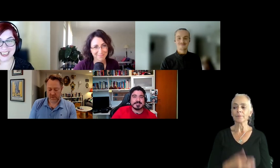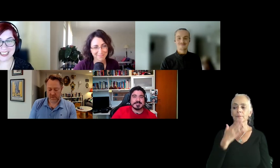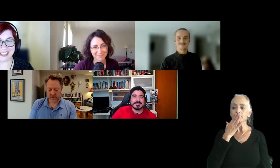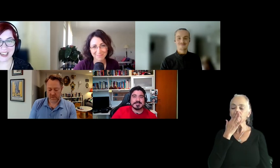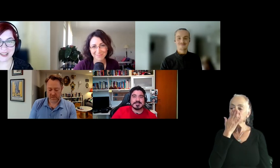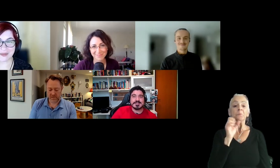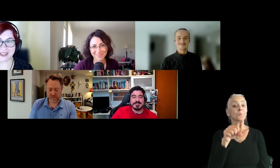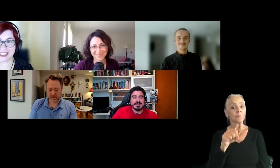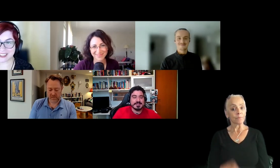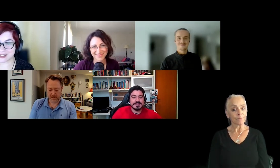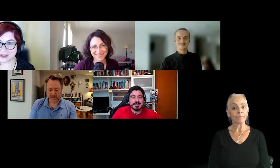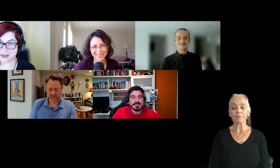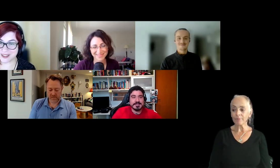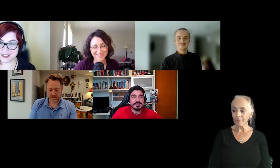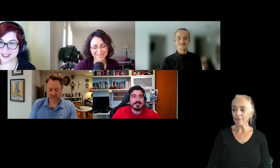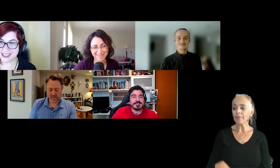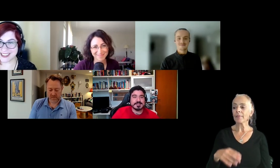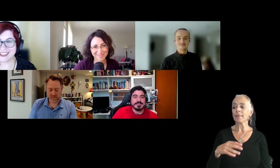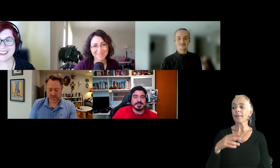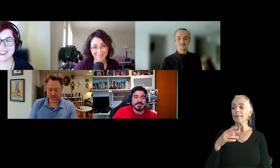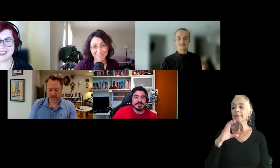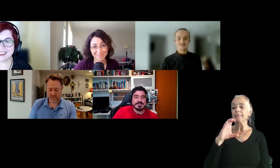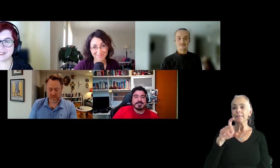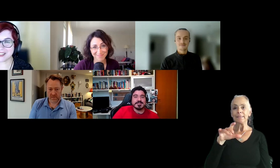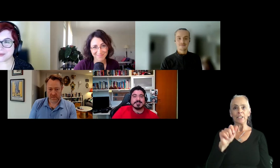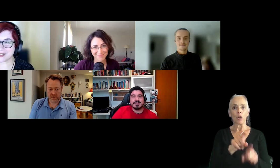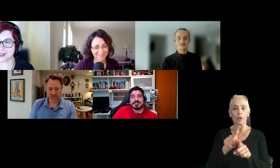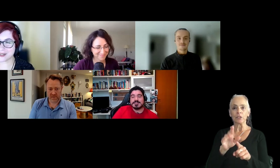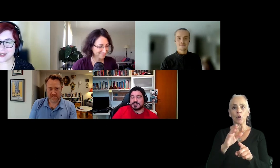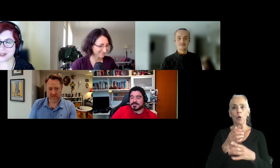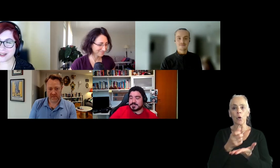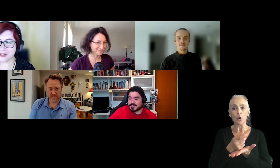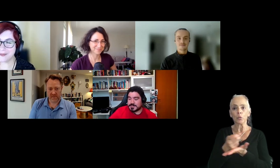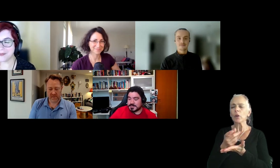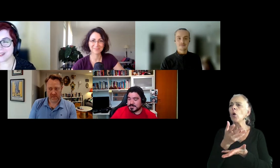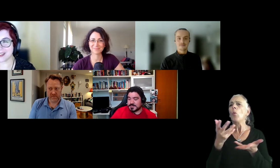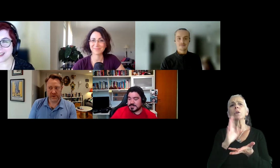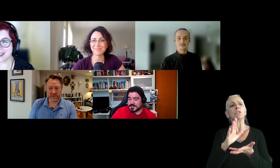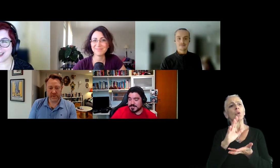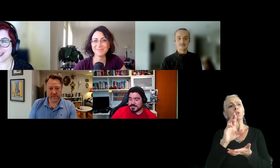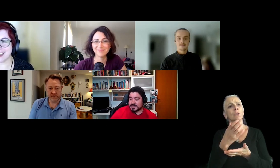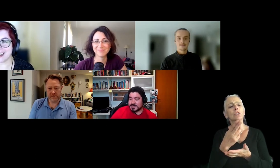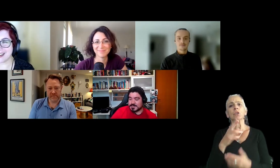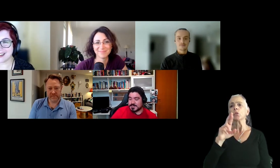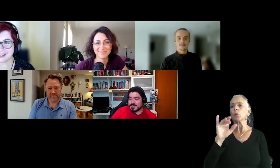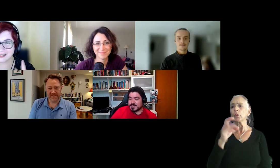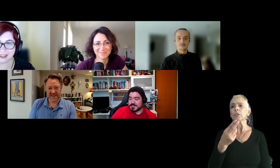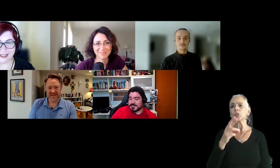this. Uh, get in contact with Celia too on Twitter. Right, Celia? Uh, Rich, what's your Twitter handle? Rich Ridlin.